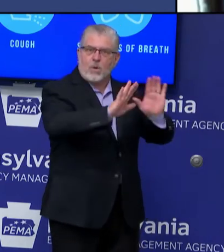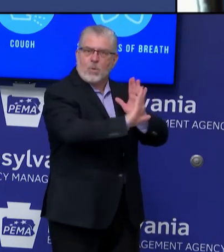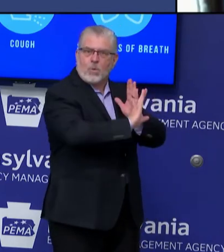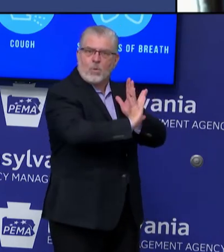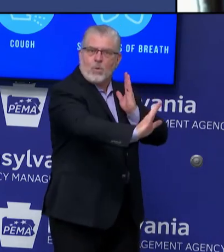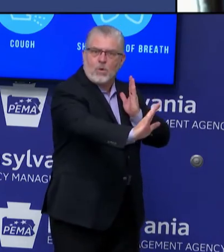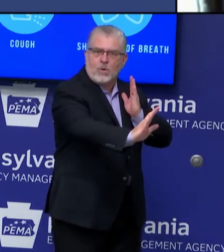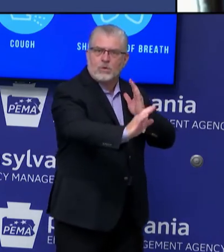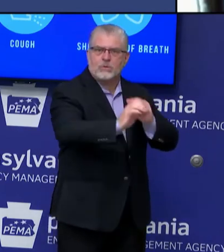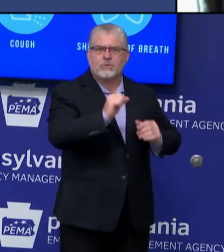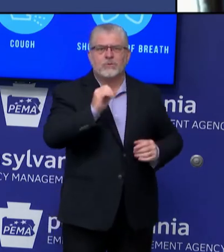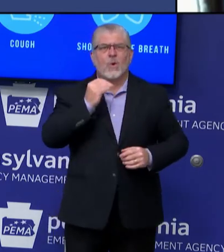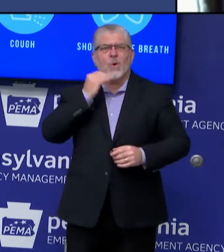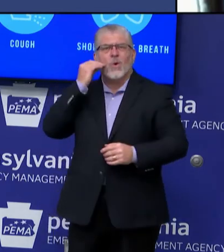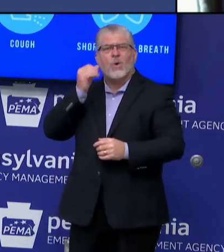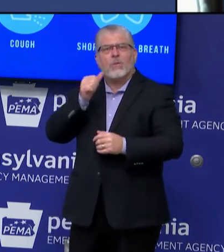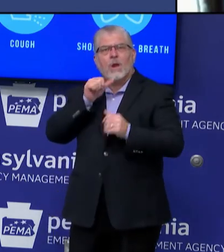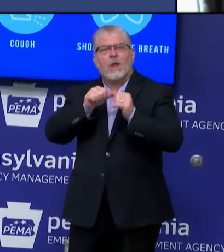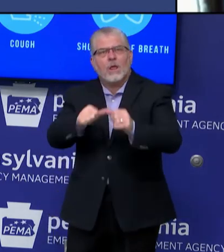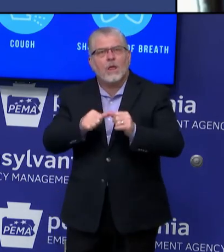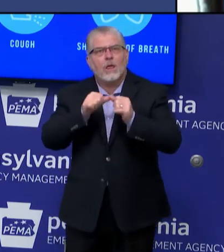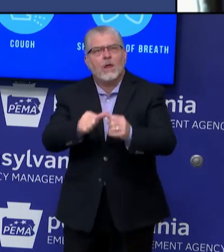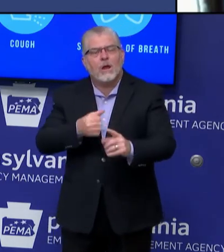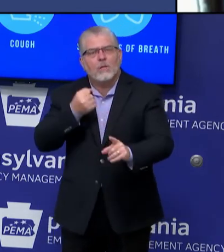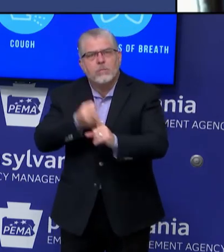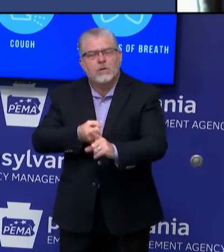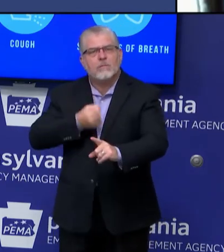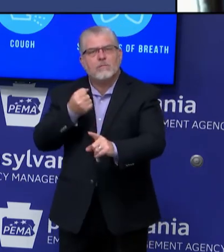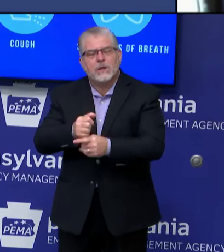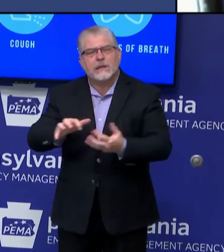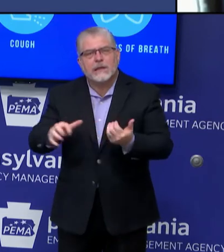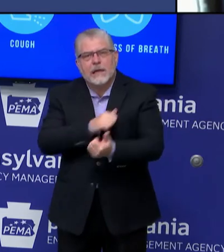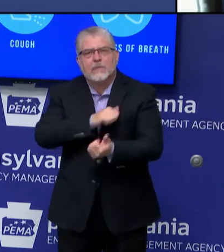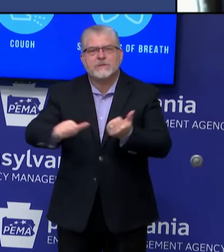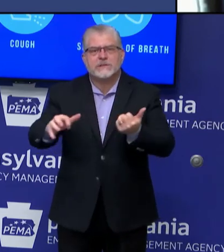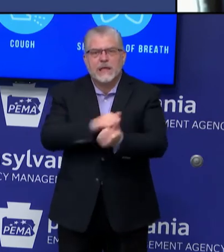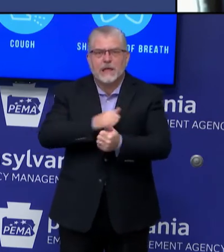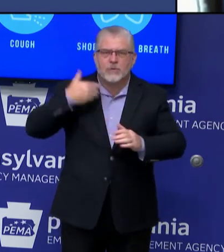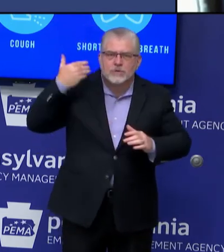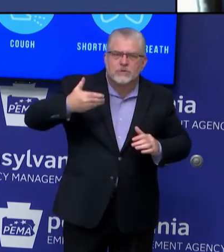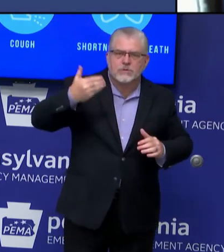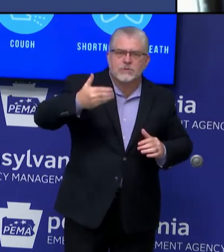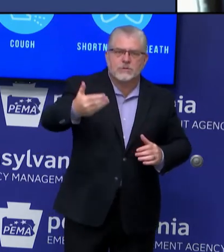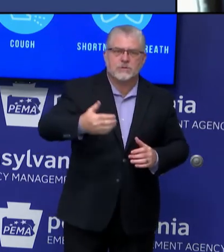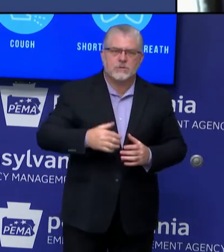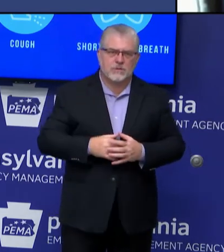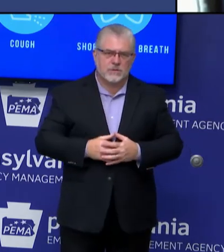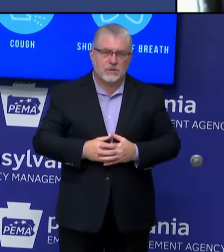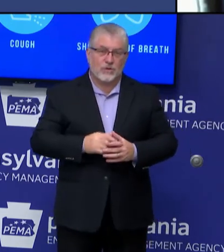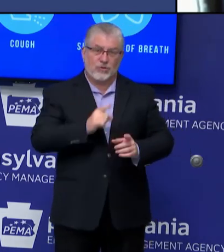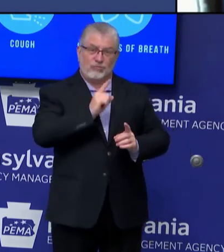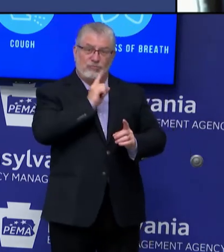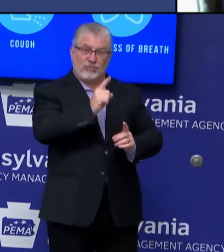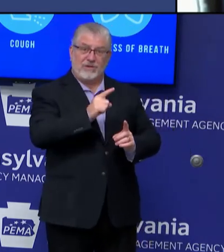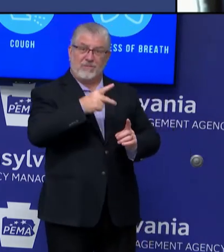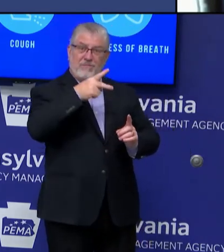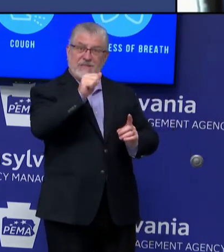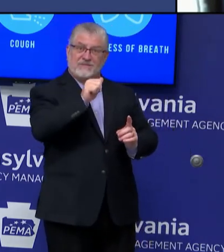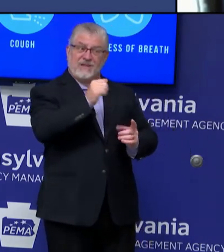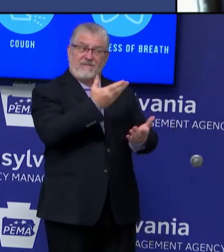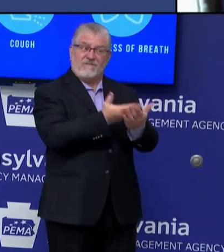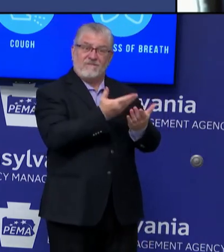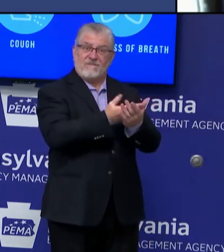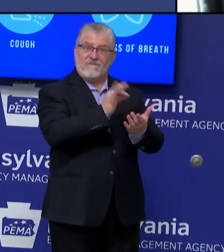something happens and to make sure that there's a real Pennsylvania disaster relief fund for homeowners and for small business